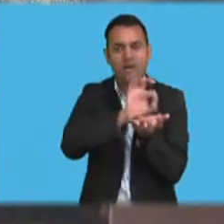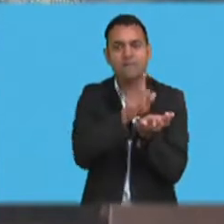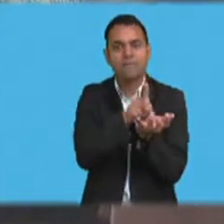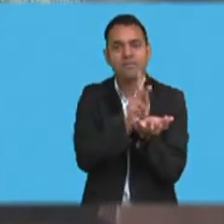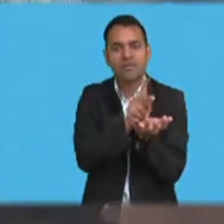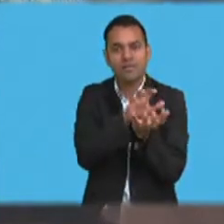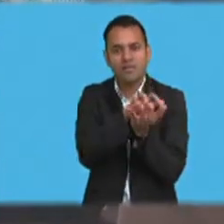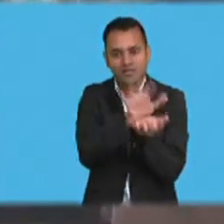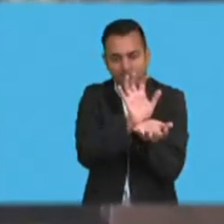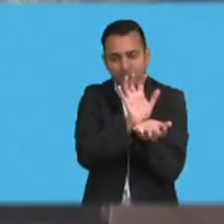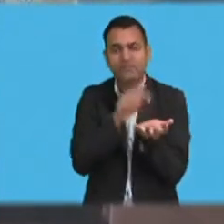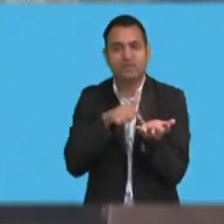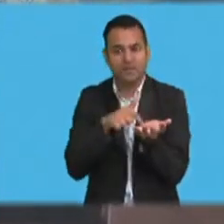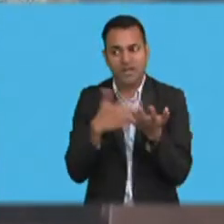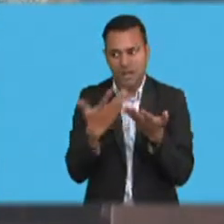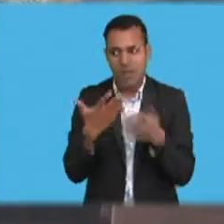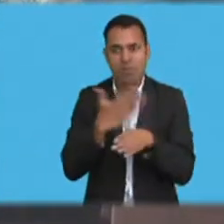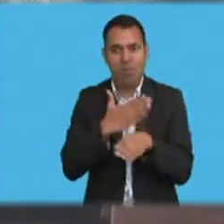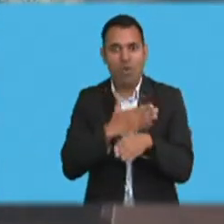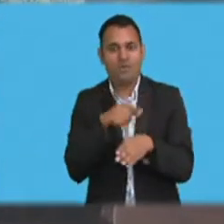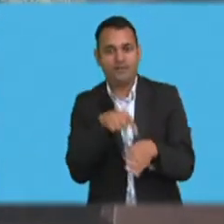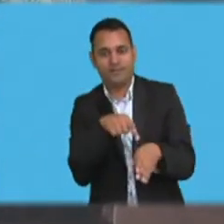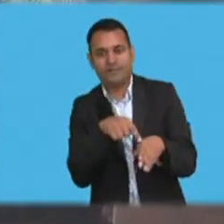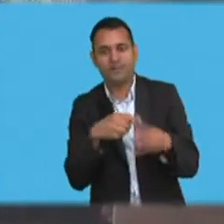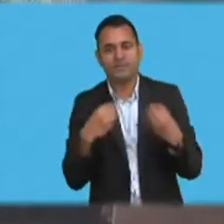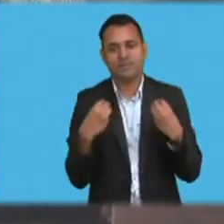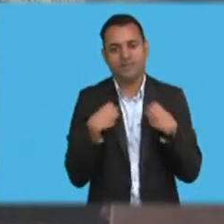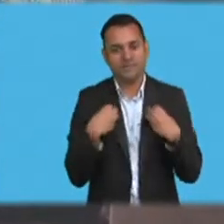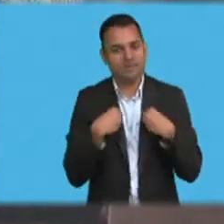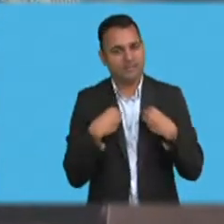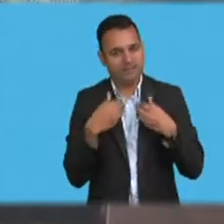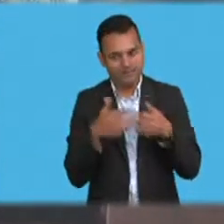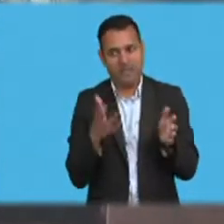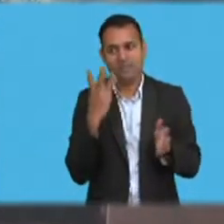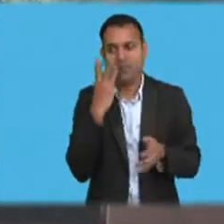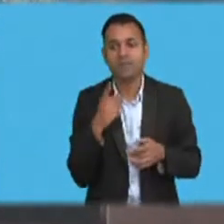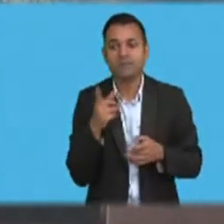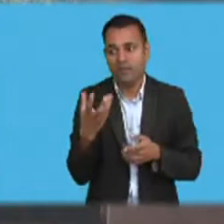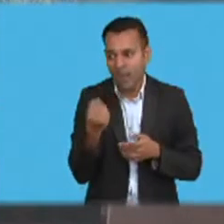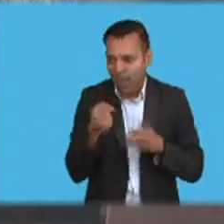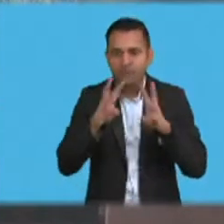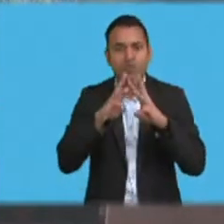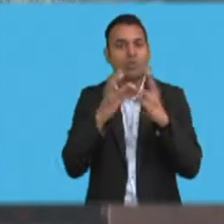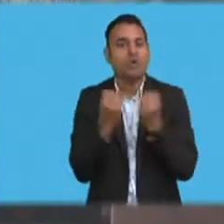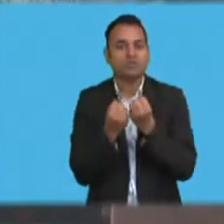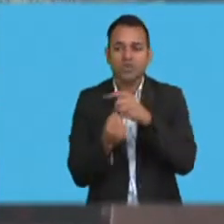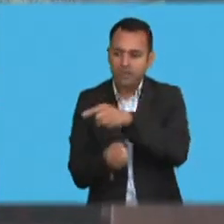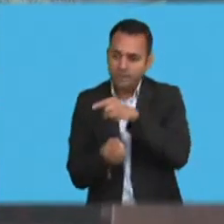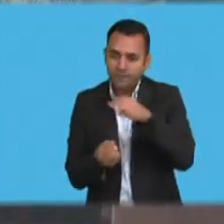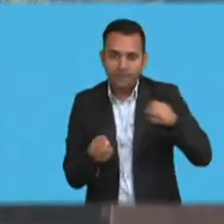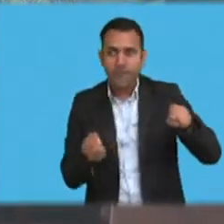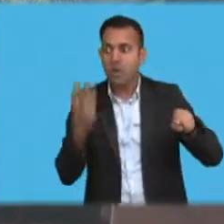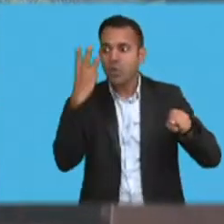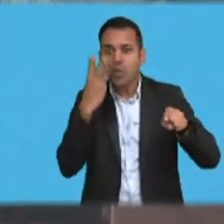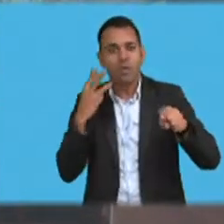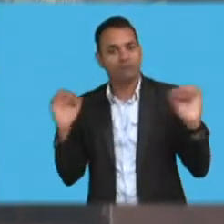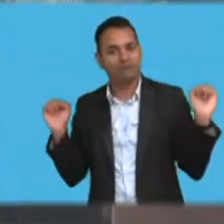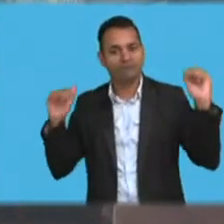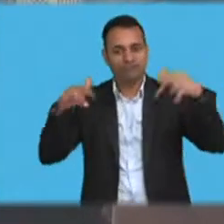financial or business management through the literacy training workshop where they are encouraged to grasp the essence and